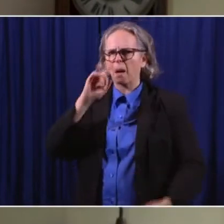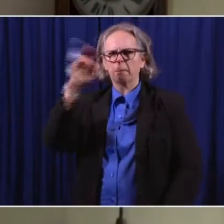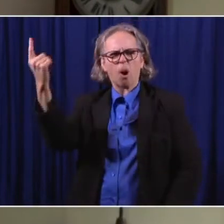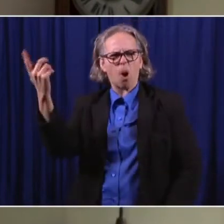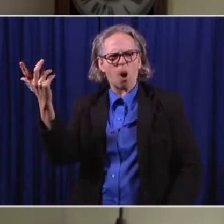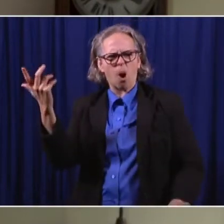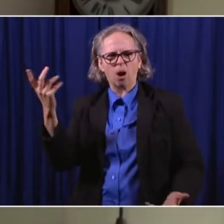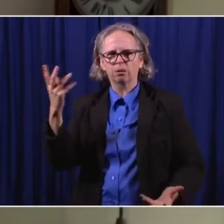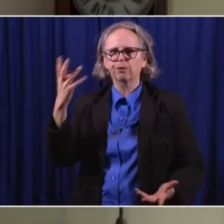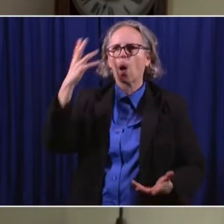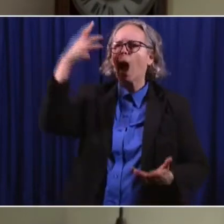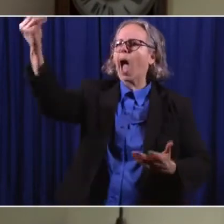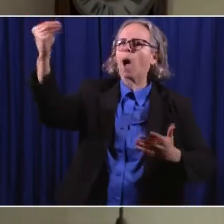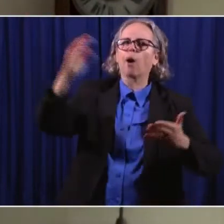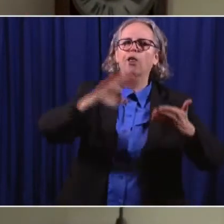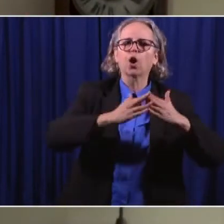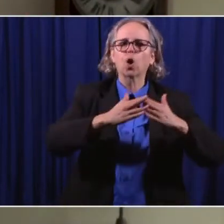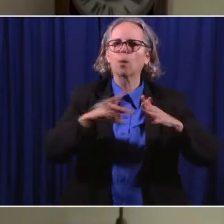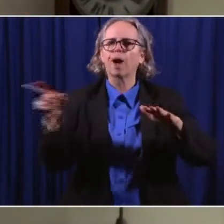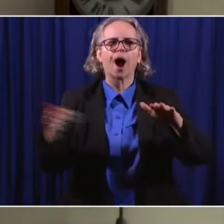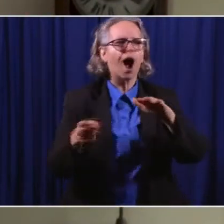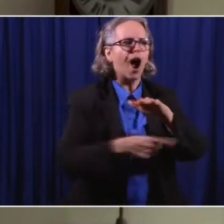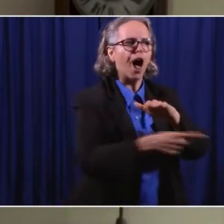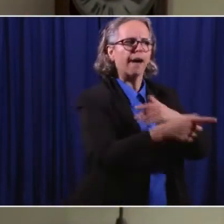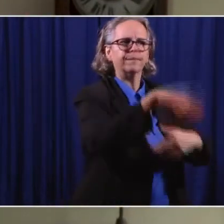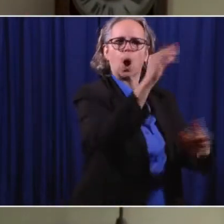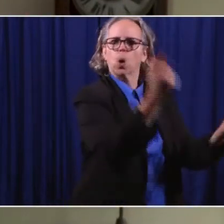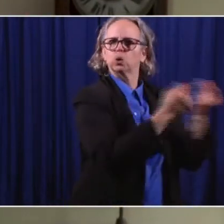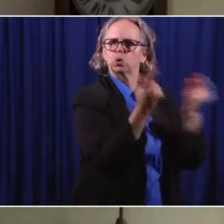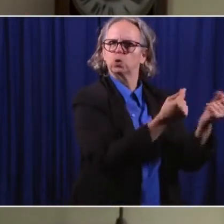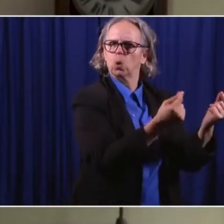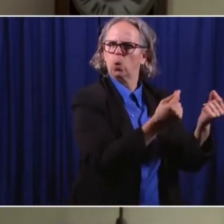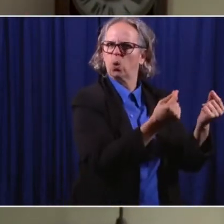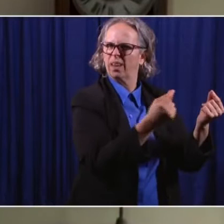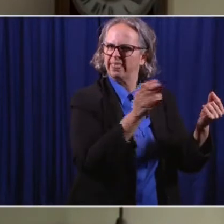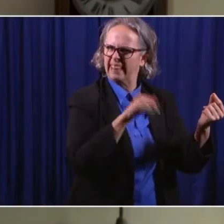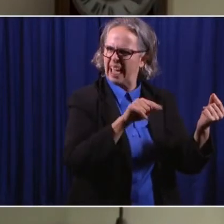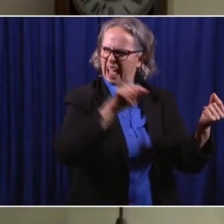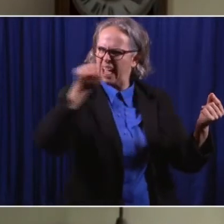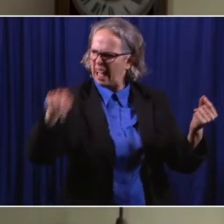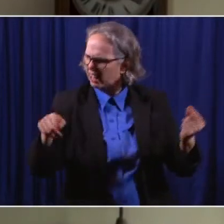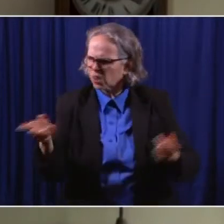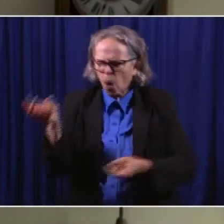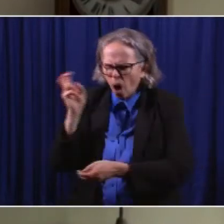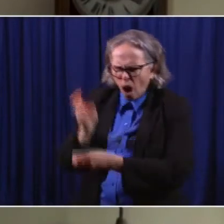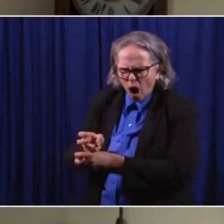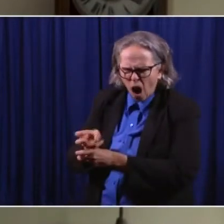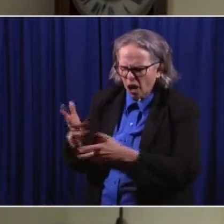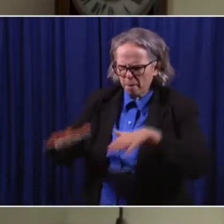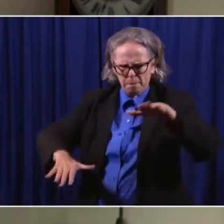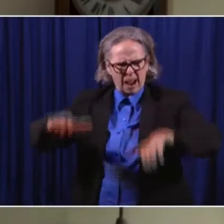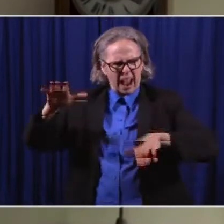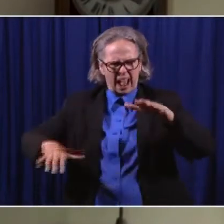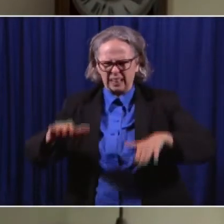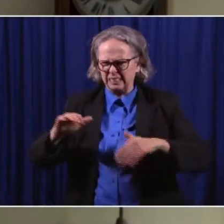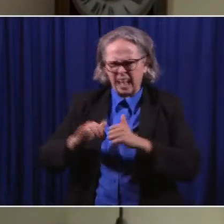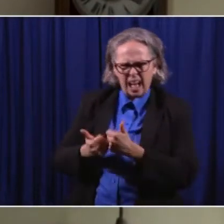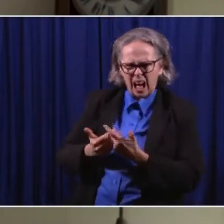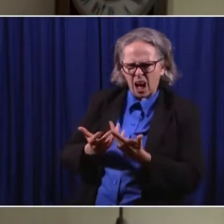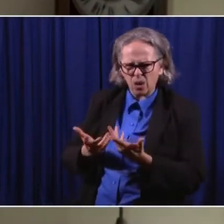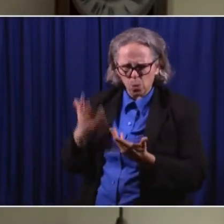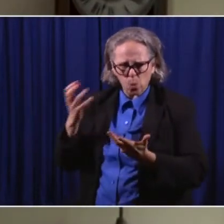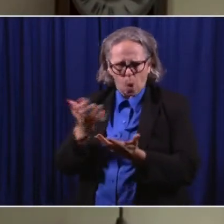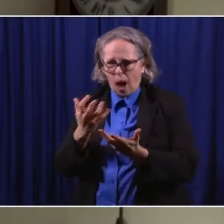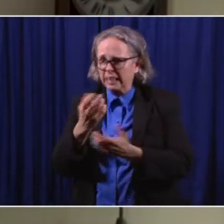of do their own thing. So you've got a tough balance there. You know, you want to keep the social distancing, keep people wearing masks, but it